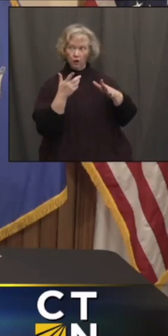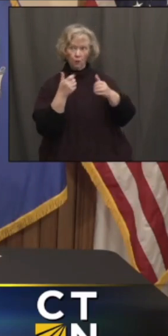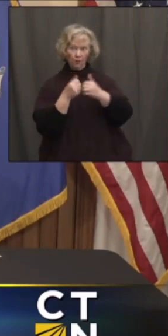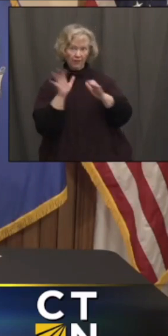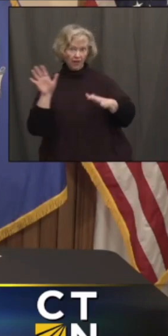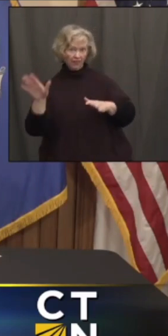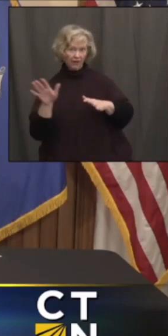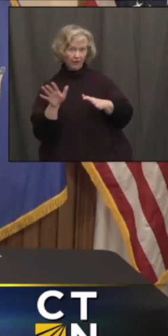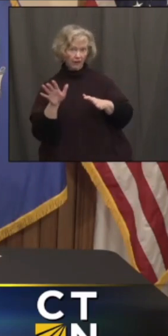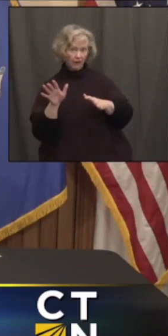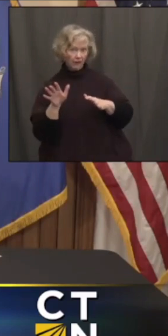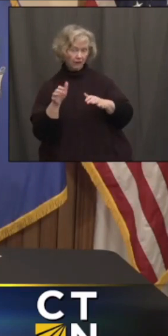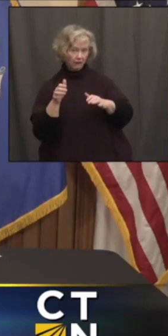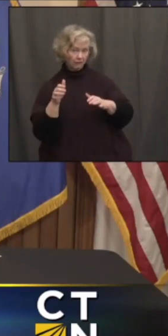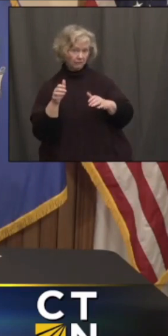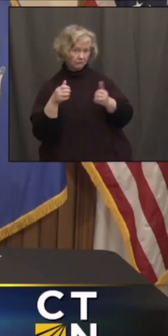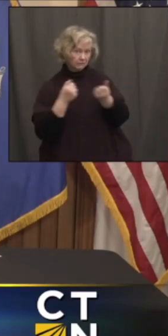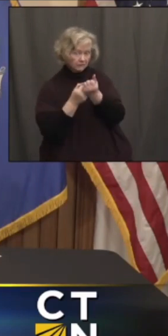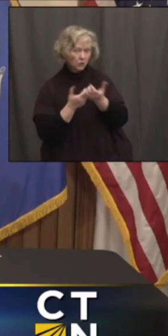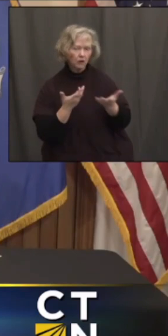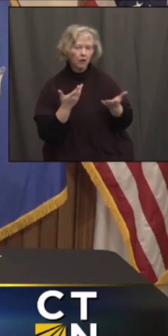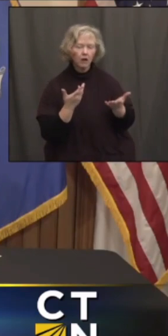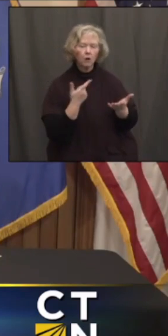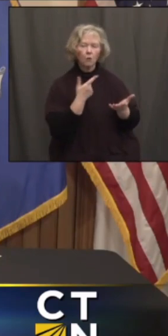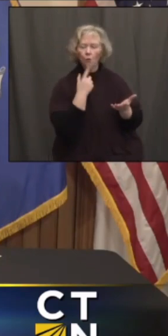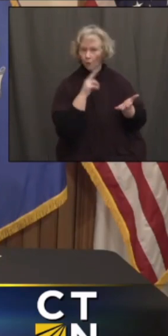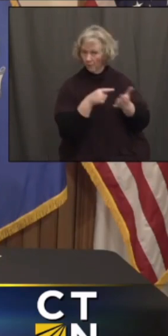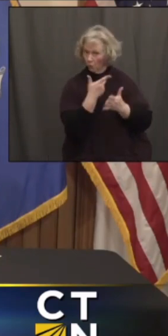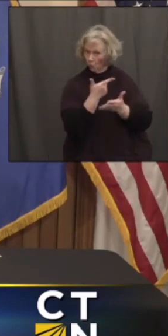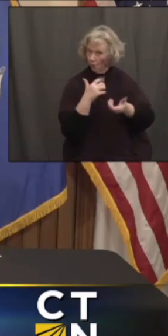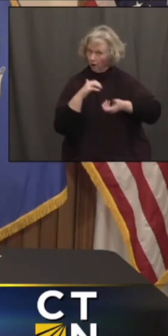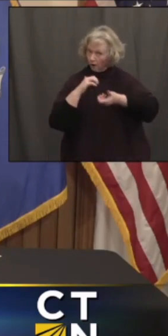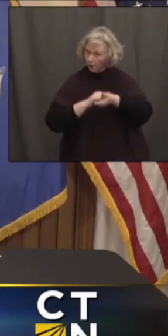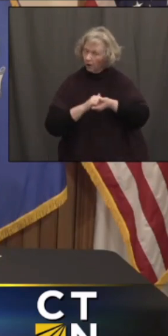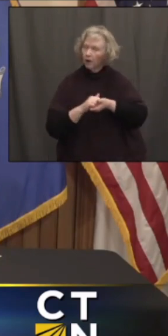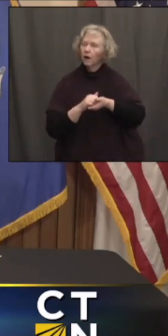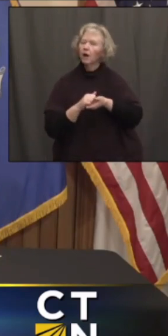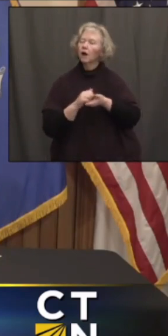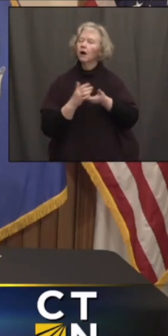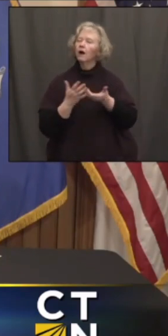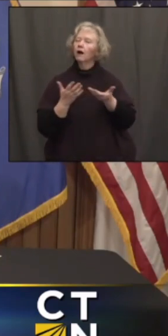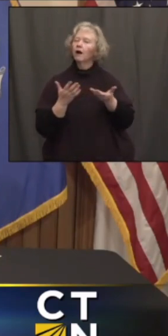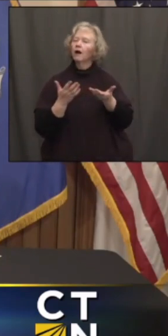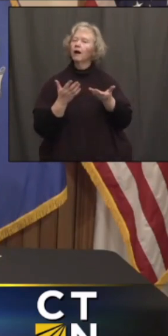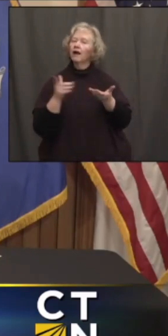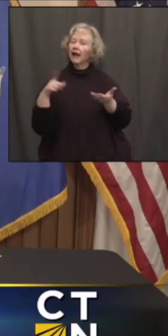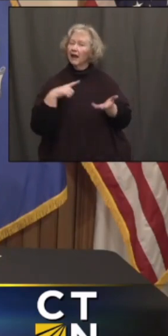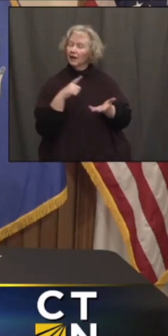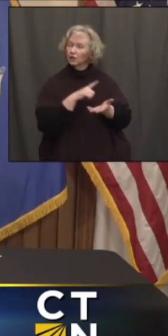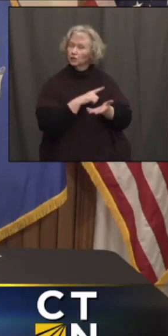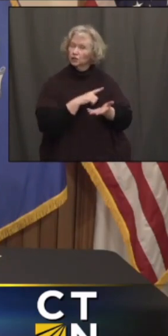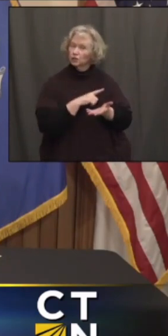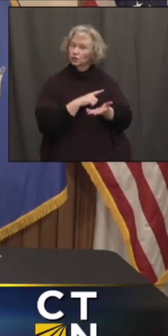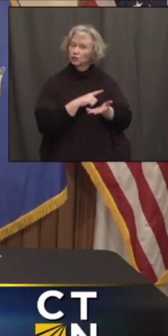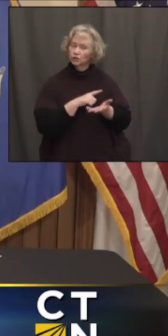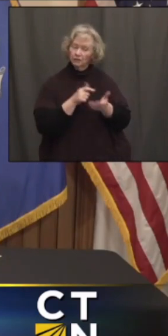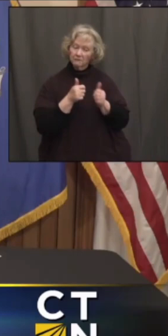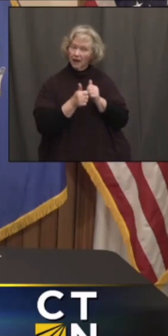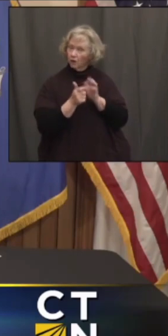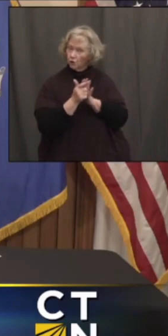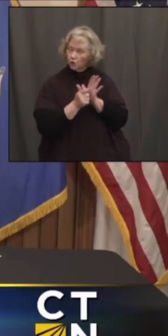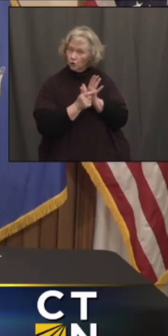want to do this in concert with the legislature through legislative